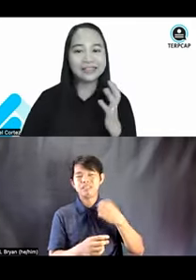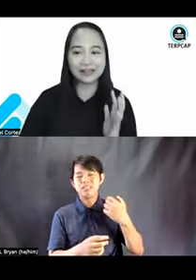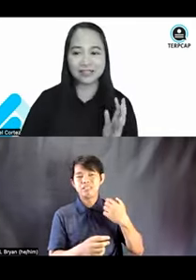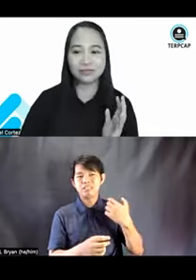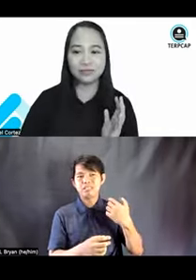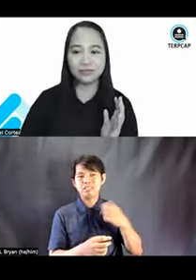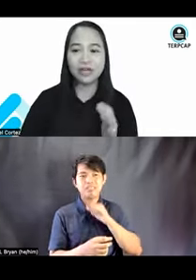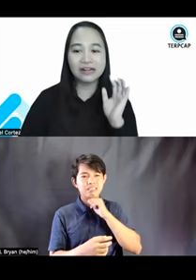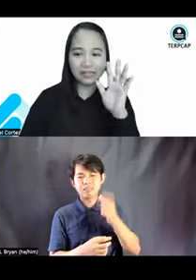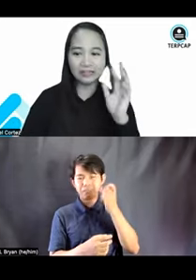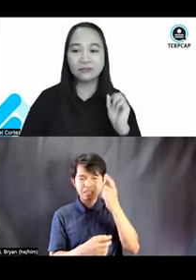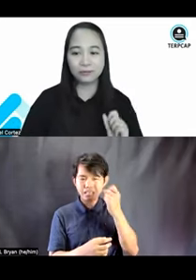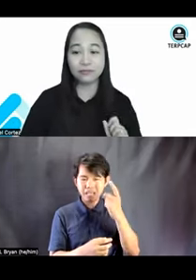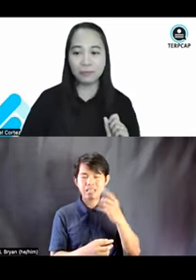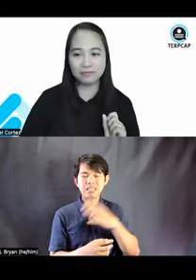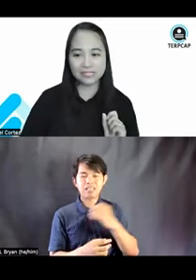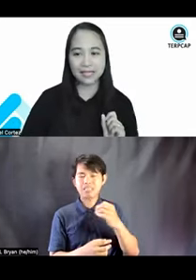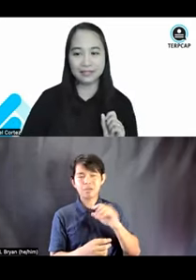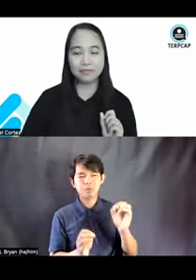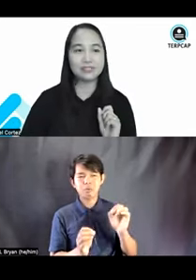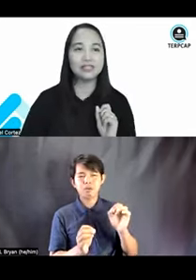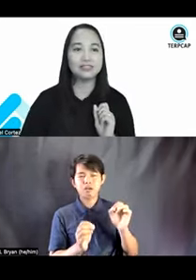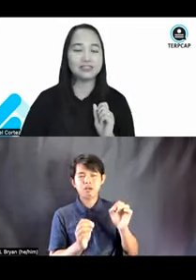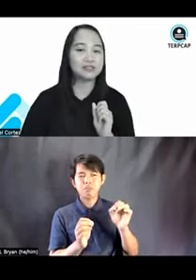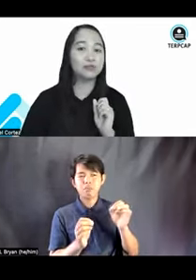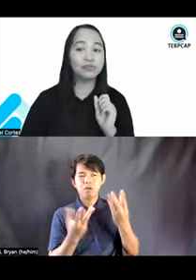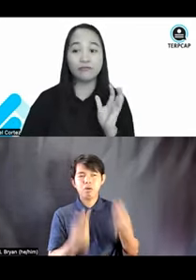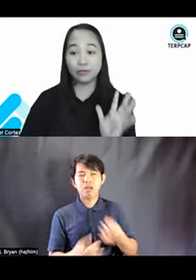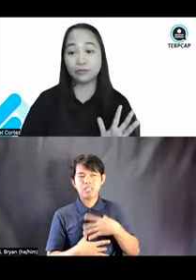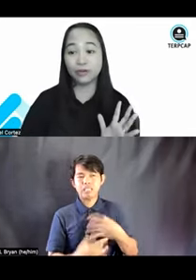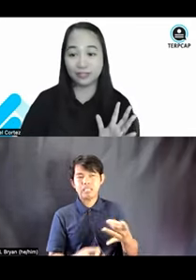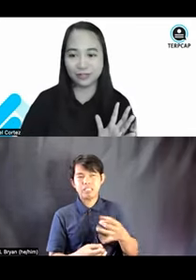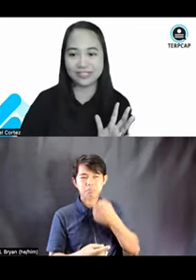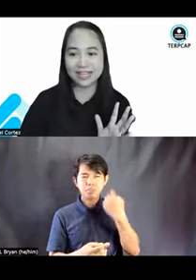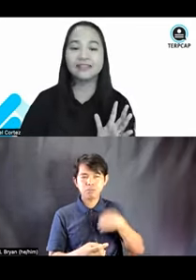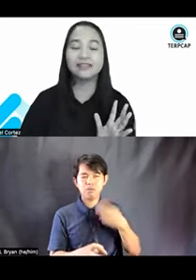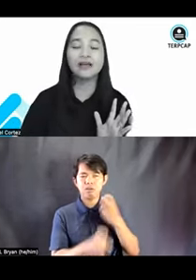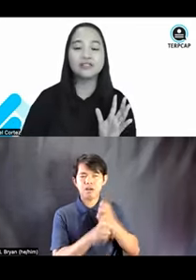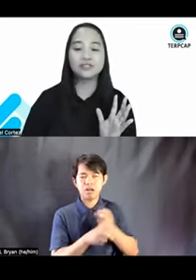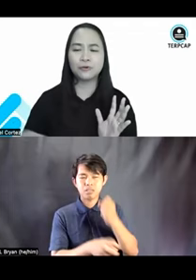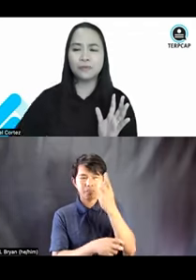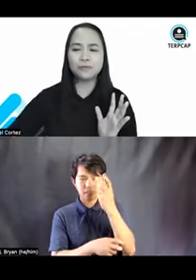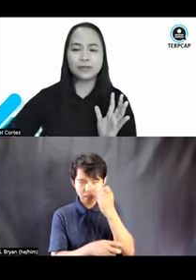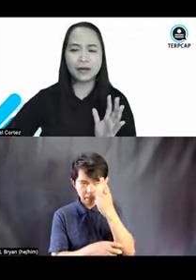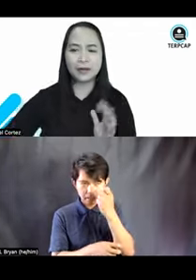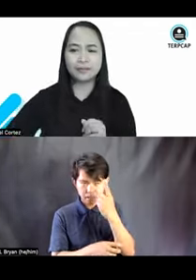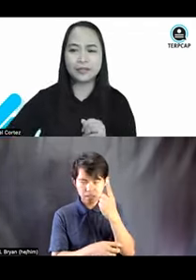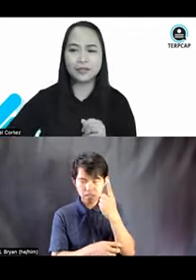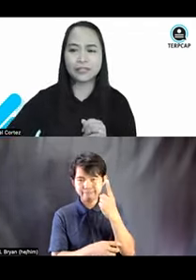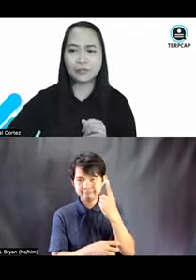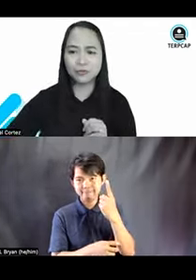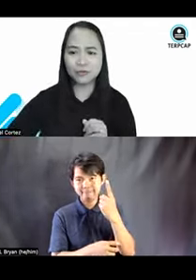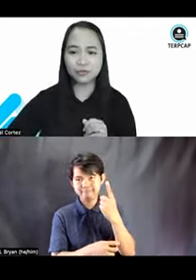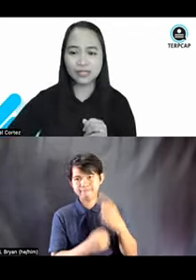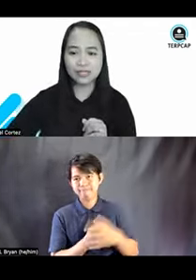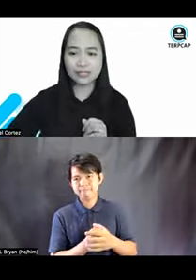that interest to read through the website because it is just too difficult to understand. So, you know,